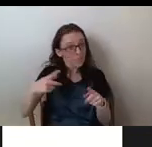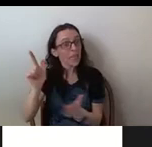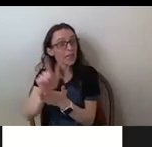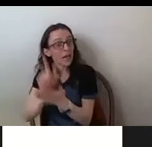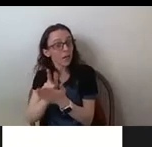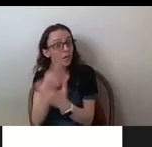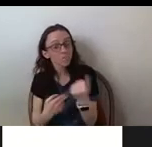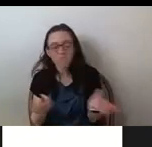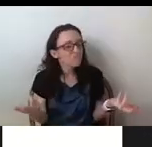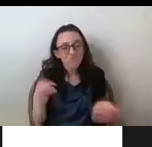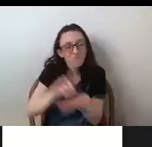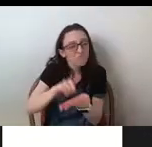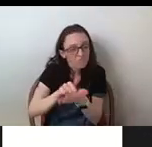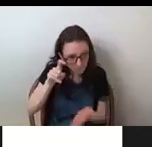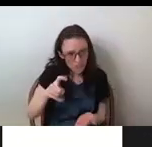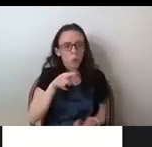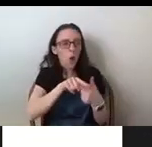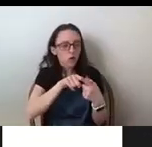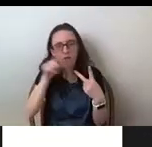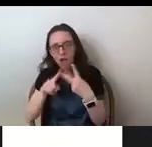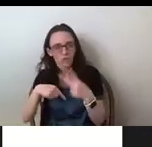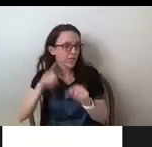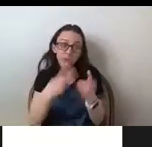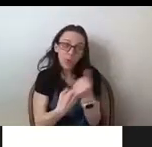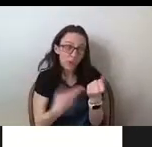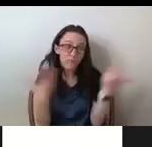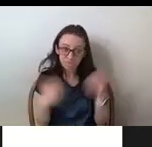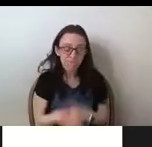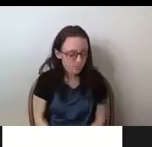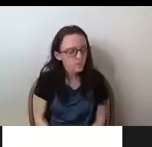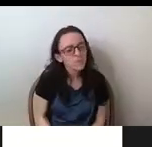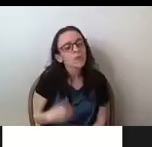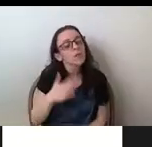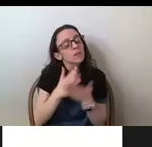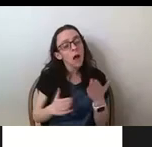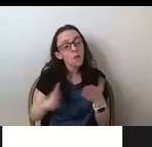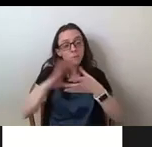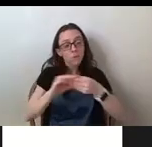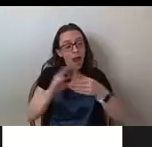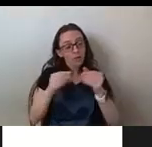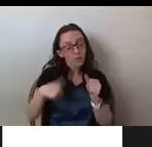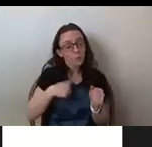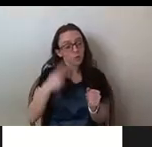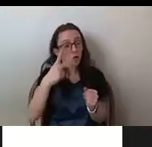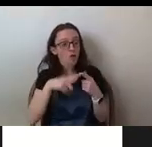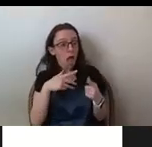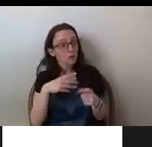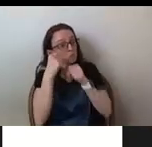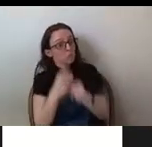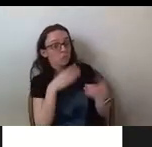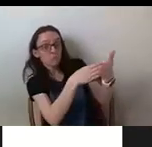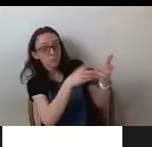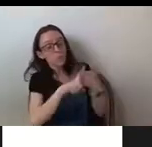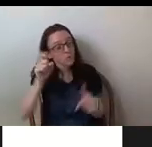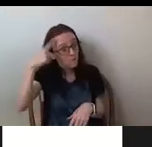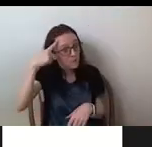There are some some counter narratives that we found to be particularly effective in terms of prevalence in the data. As you